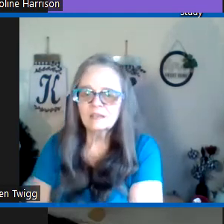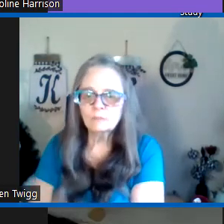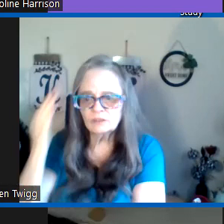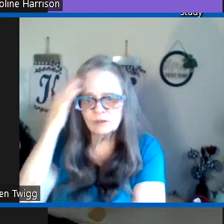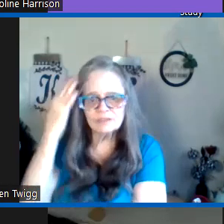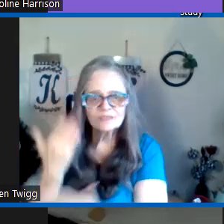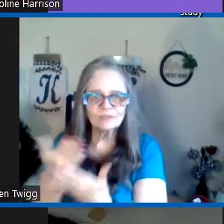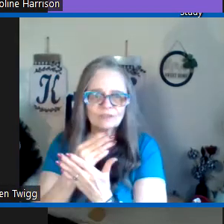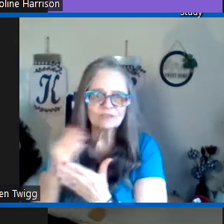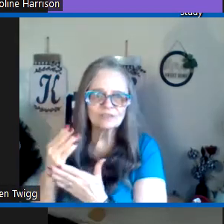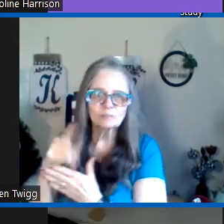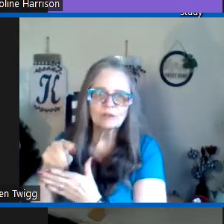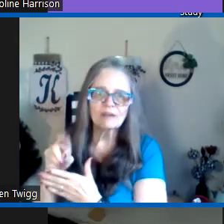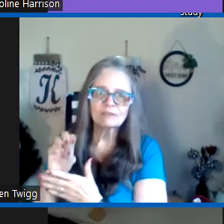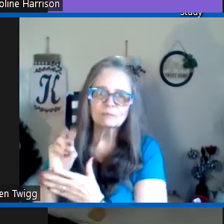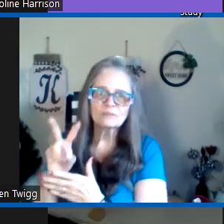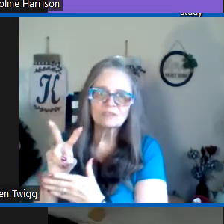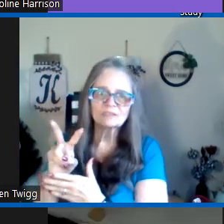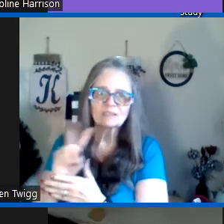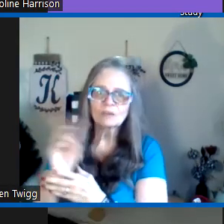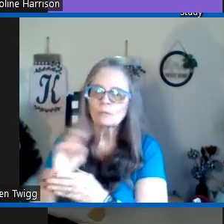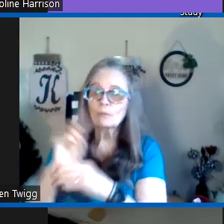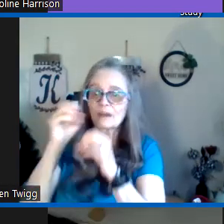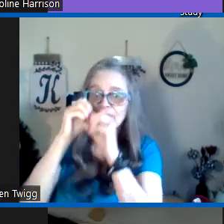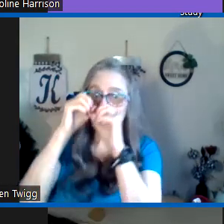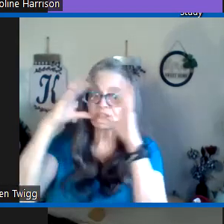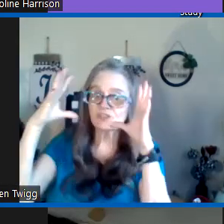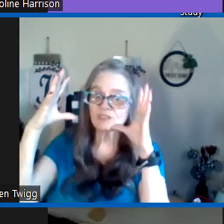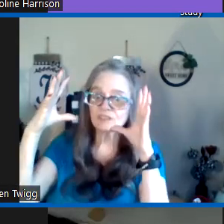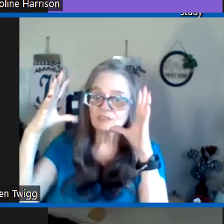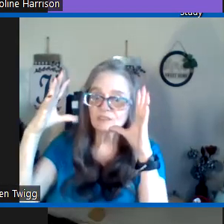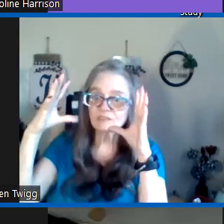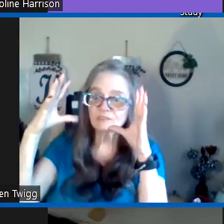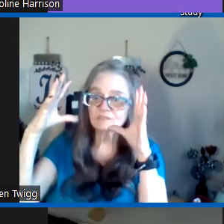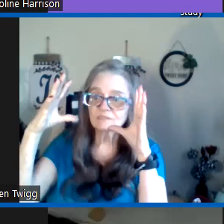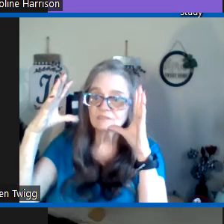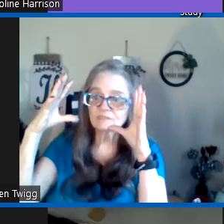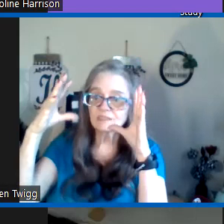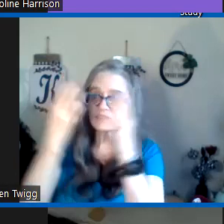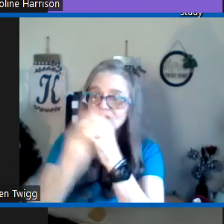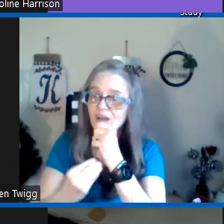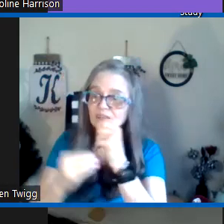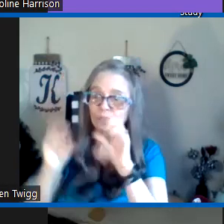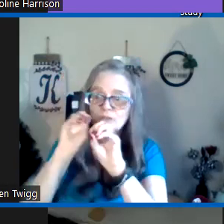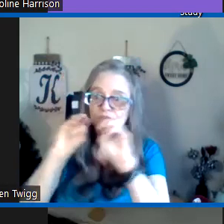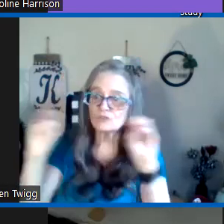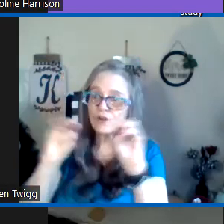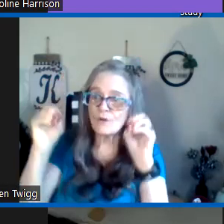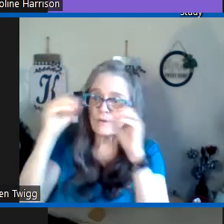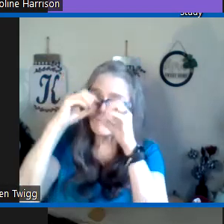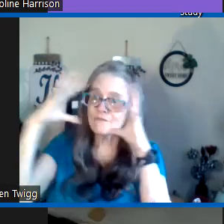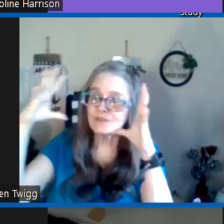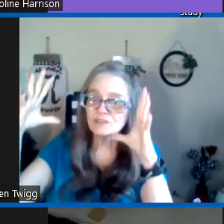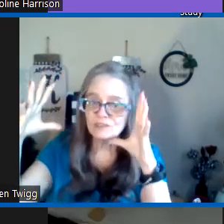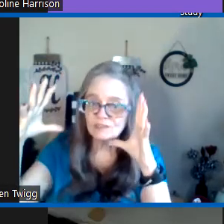and we know this verse in Proverbs where vision is gone where there's